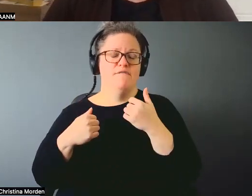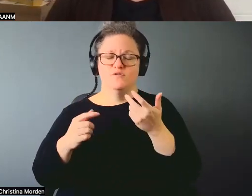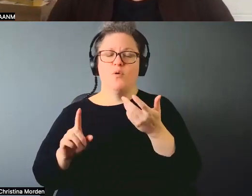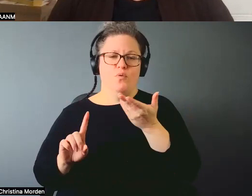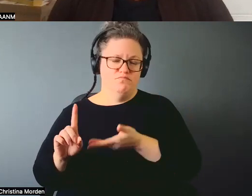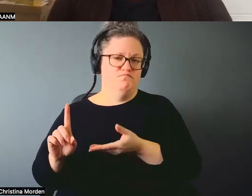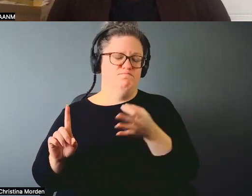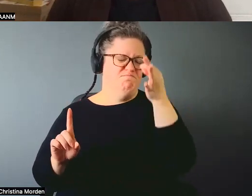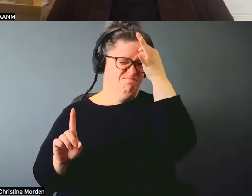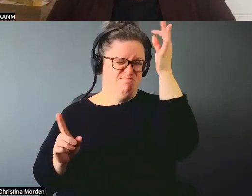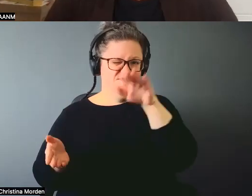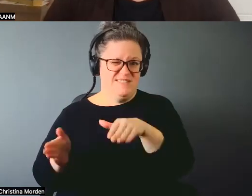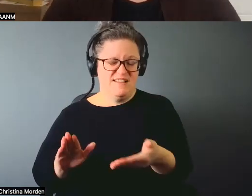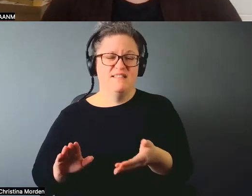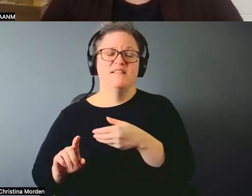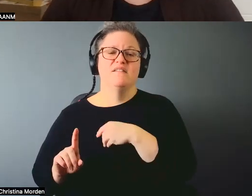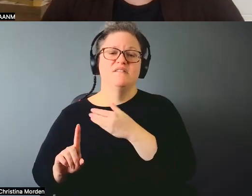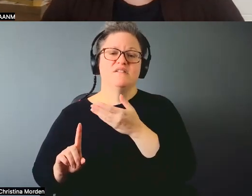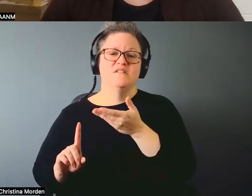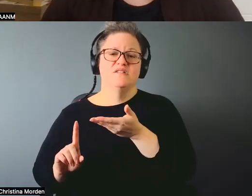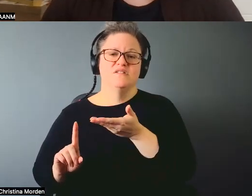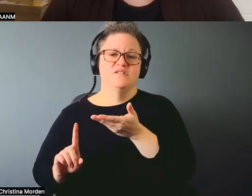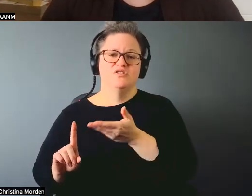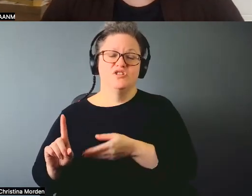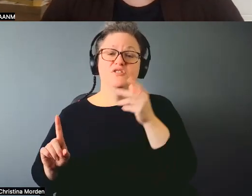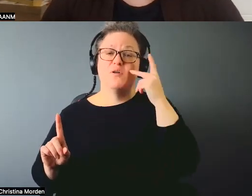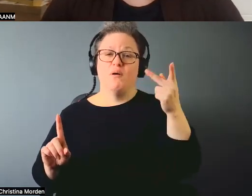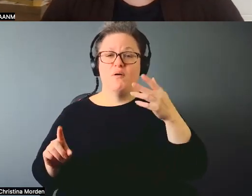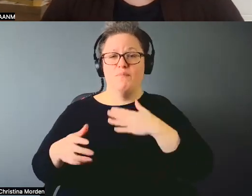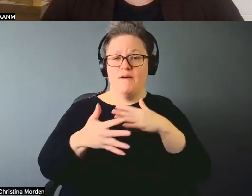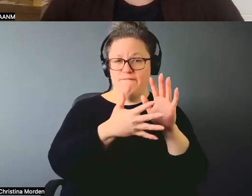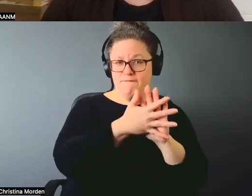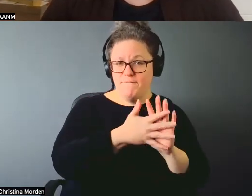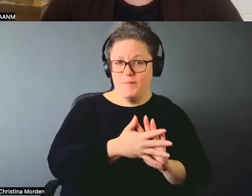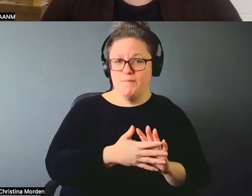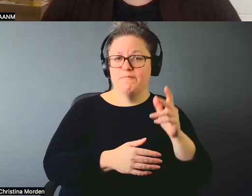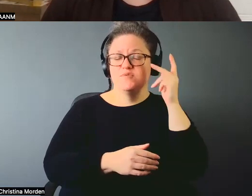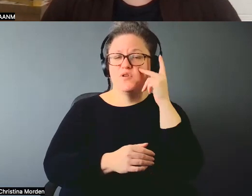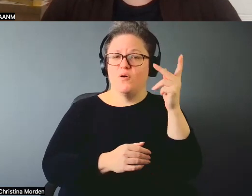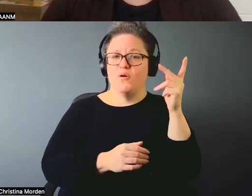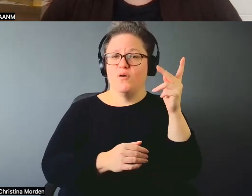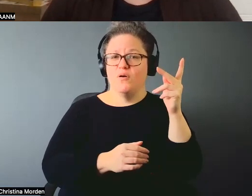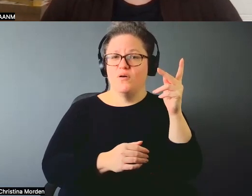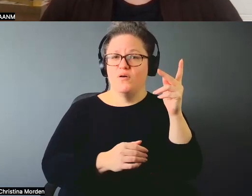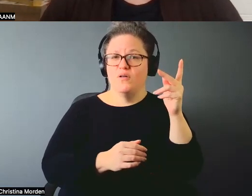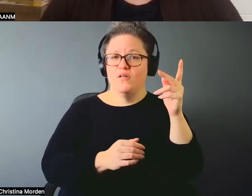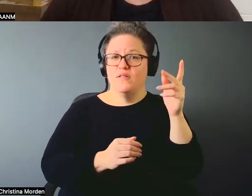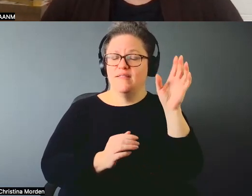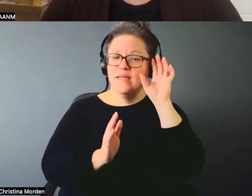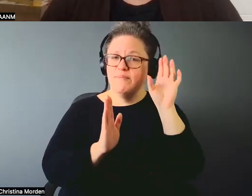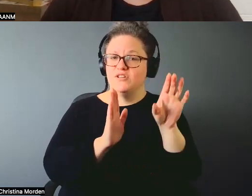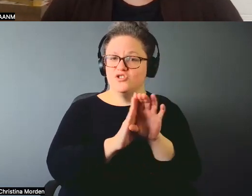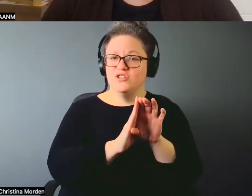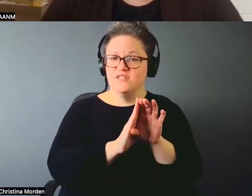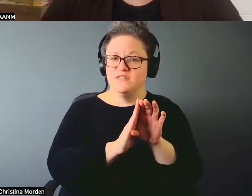And when she saw that that film and those images. You know, she just had to